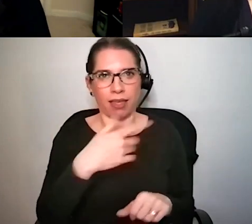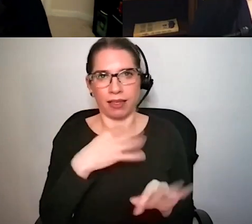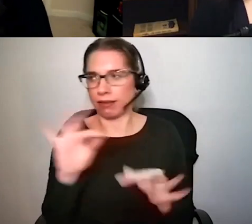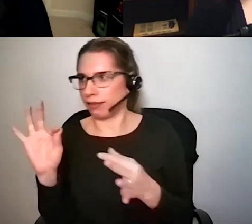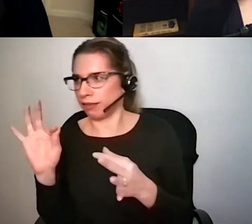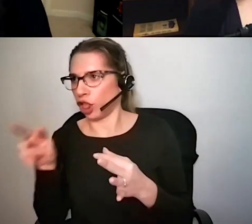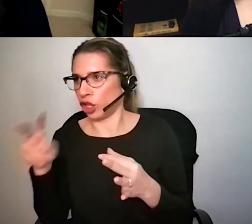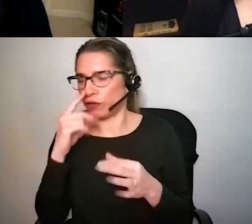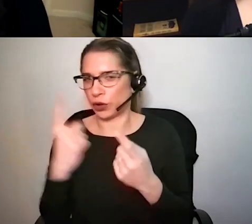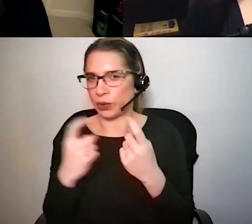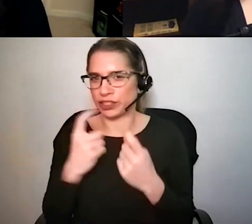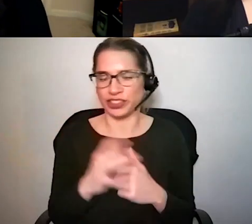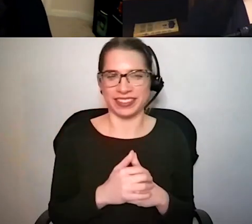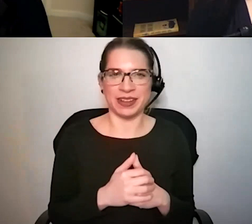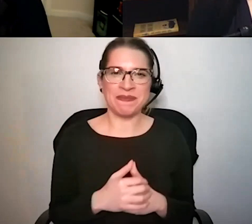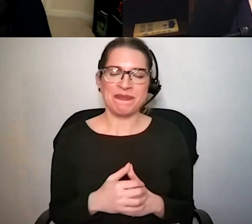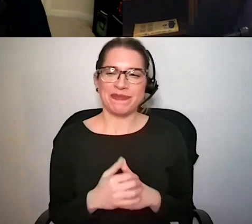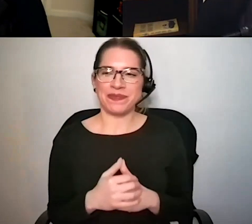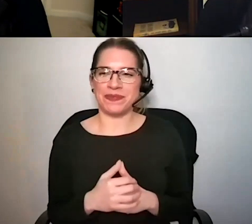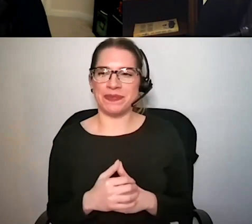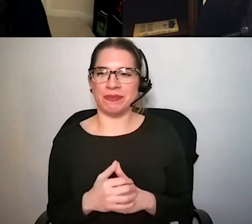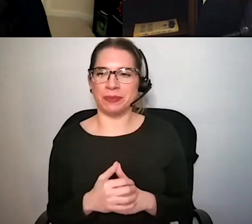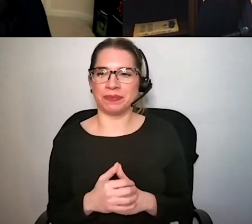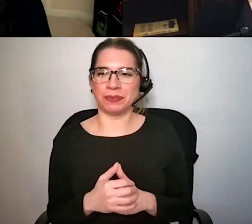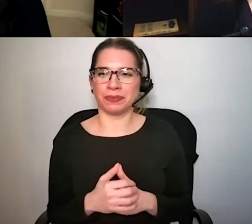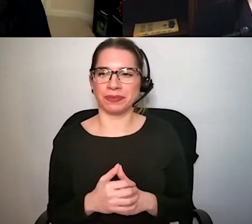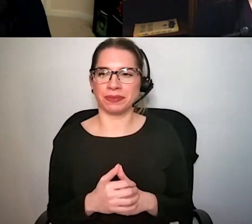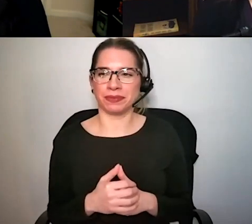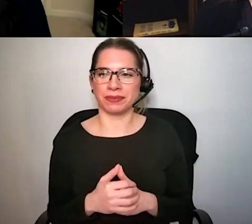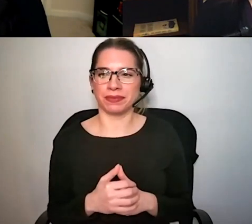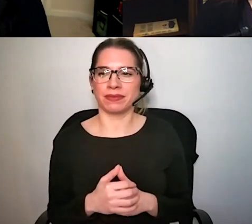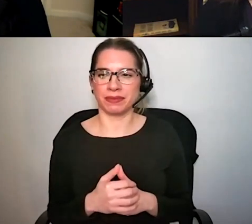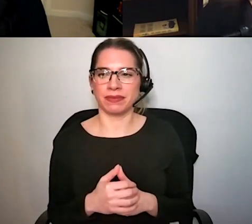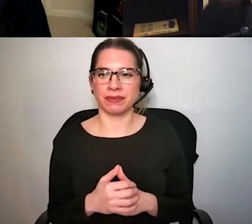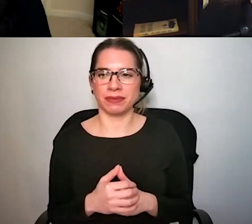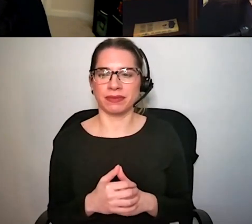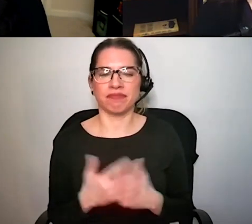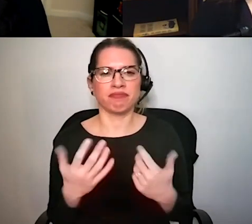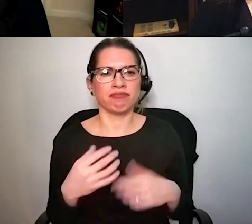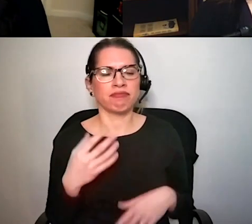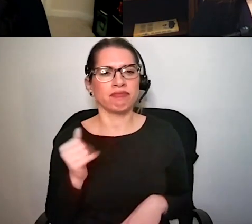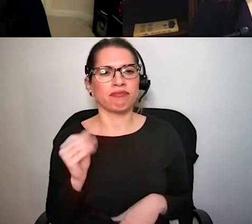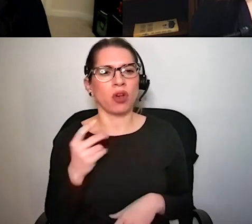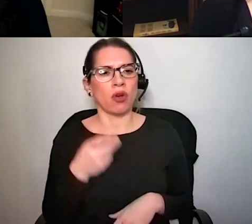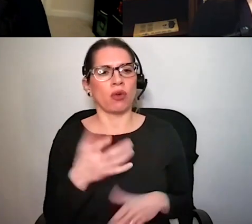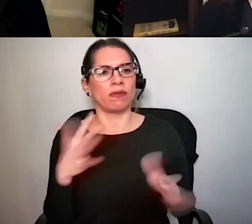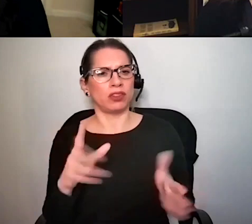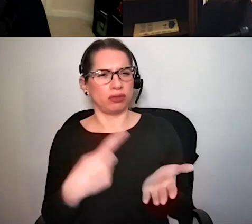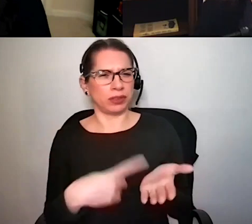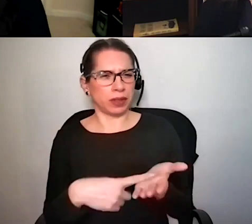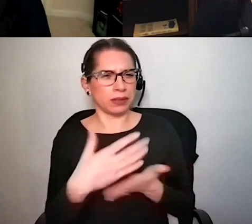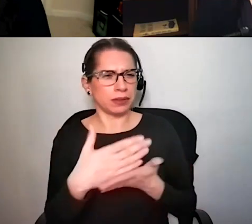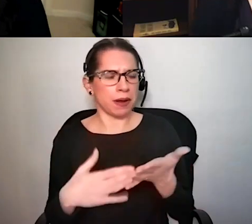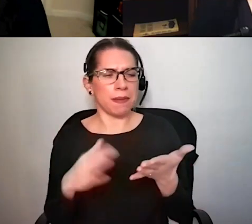that's why I'm looking away um so why you kind of talked about this already but is there